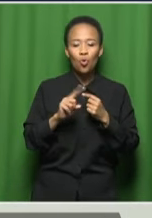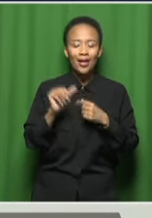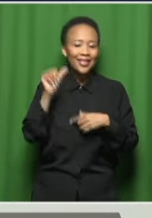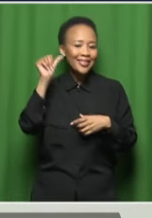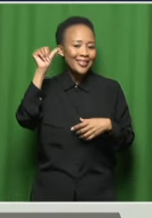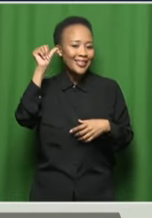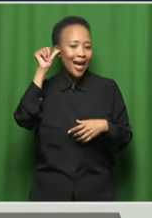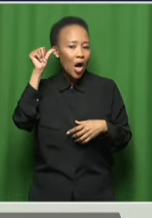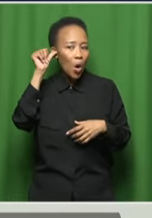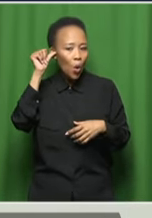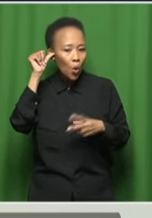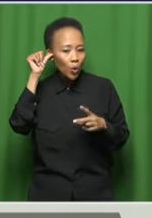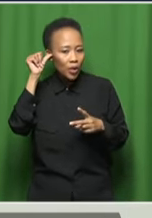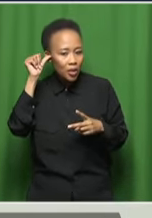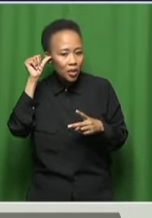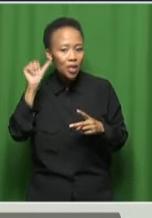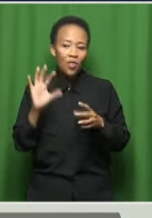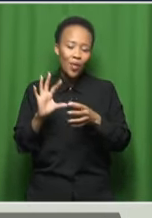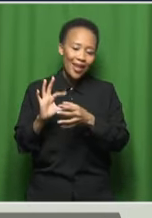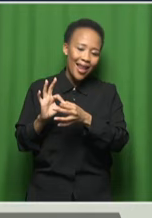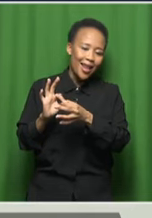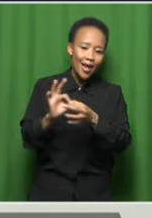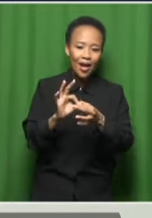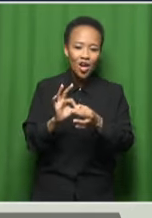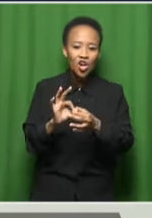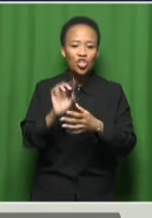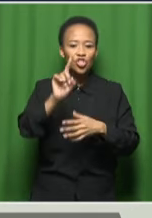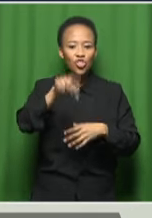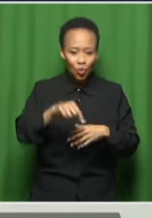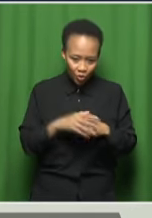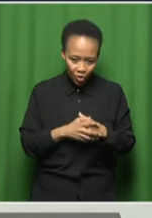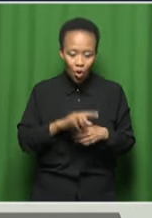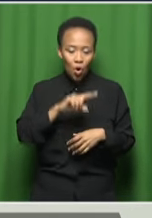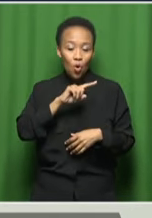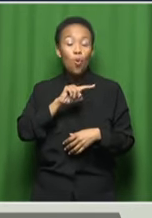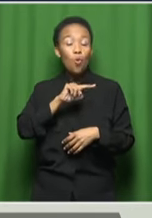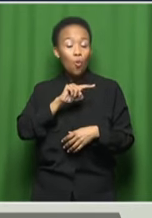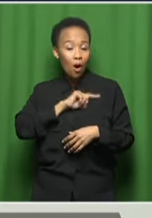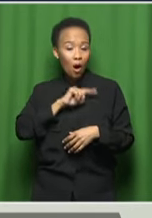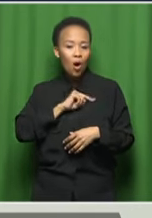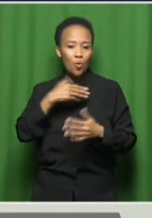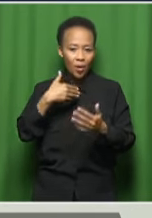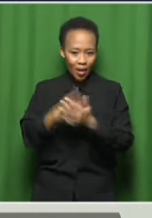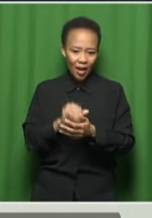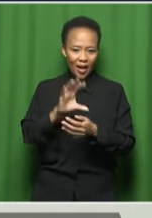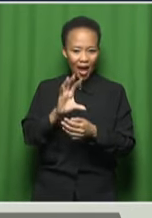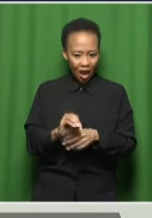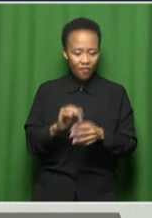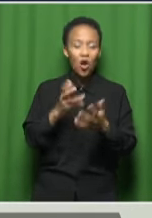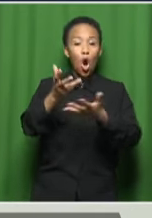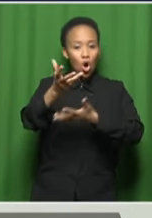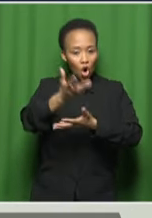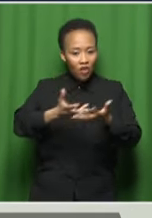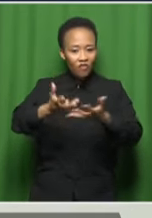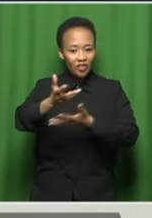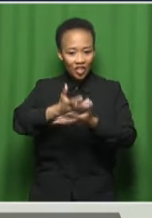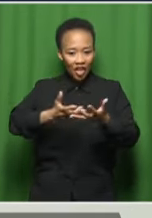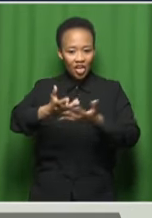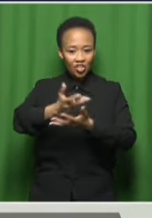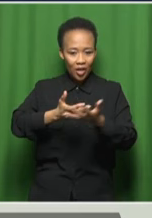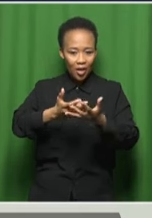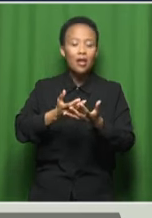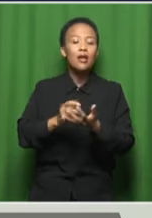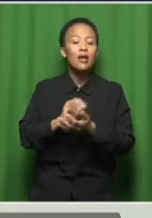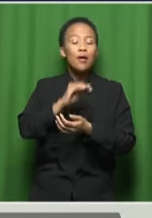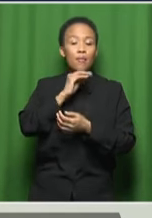and to hear that we are all trying to have a global conversation. That's based around improvisation, which